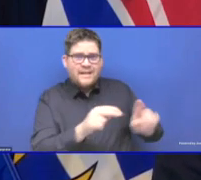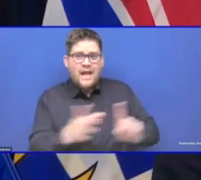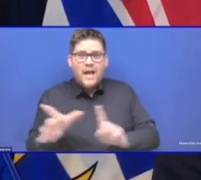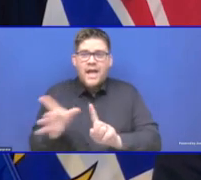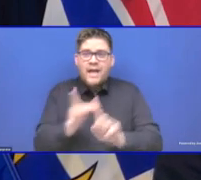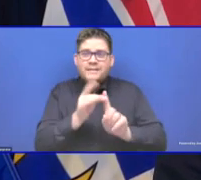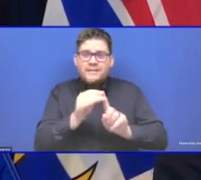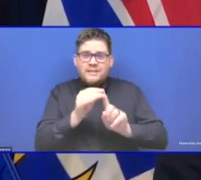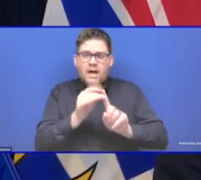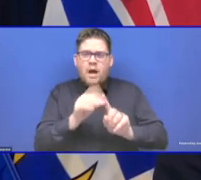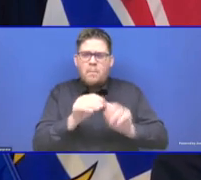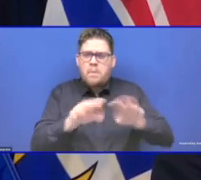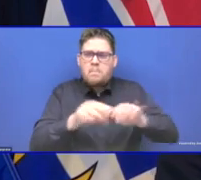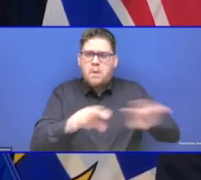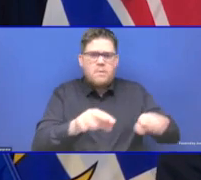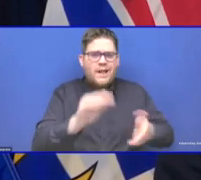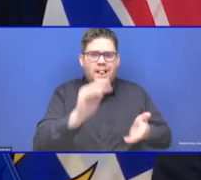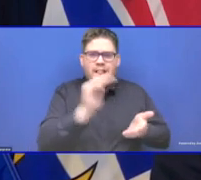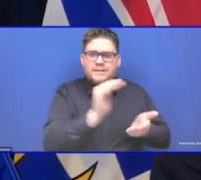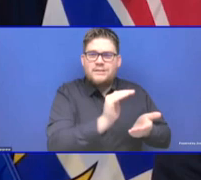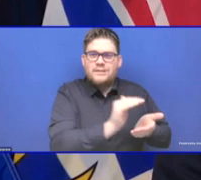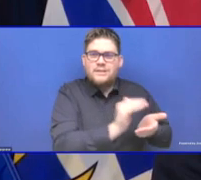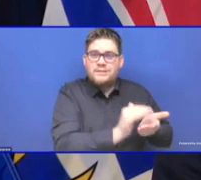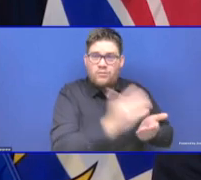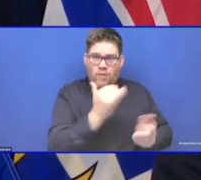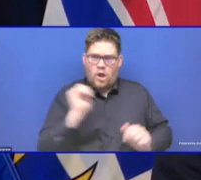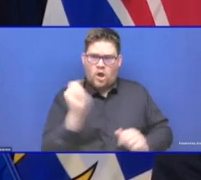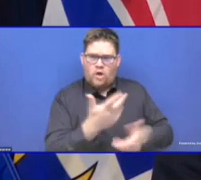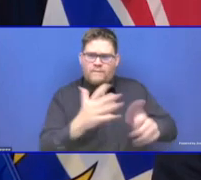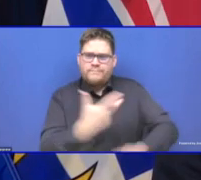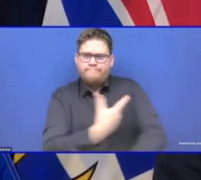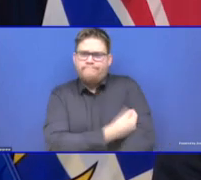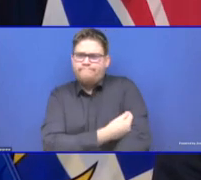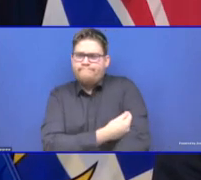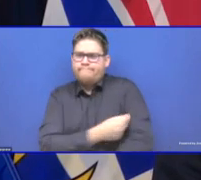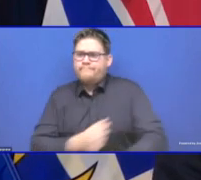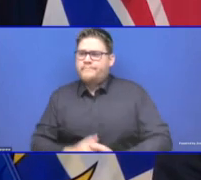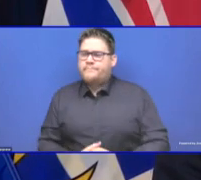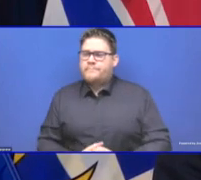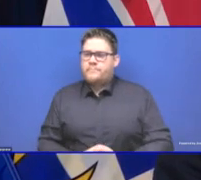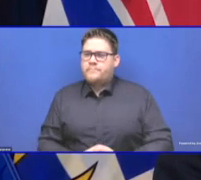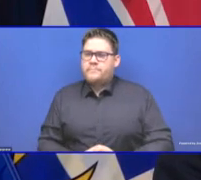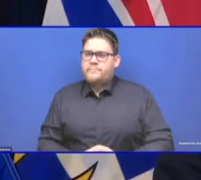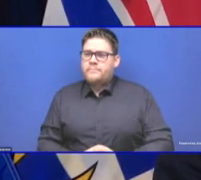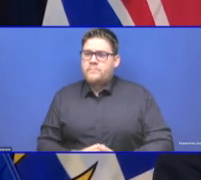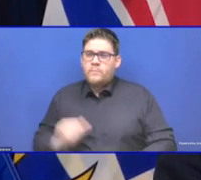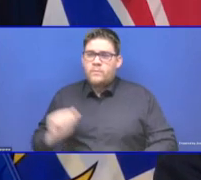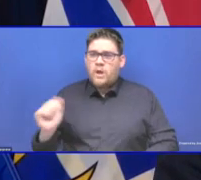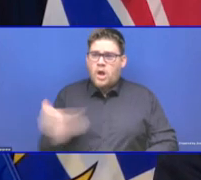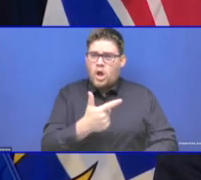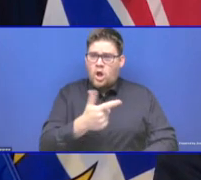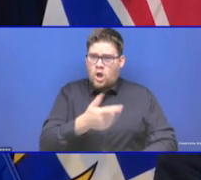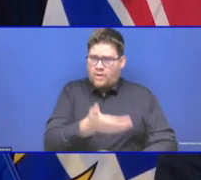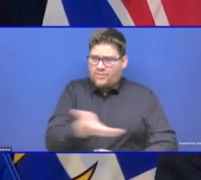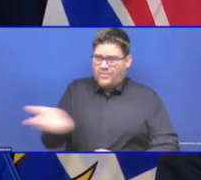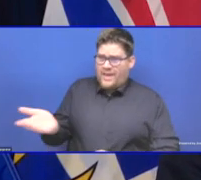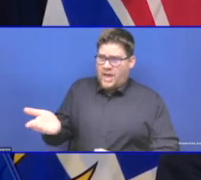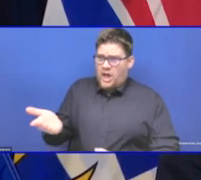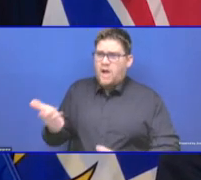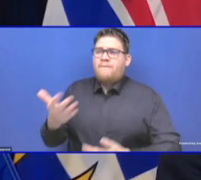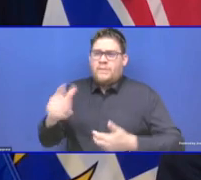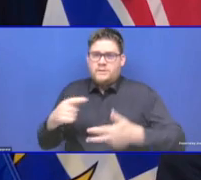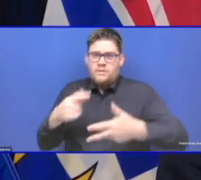but all residents have been offered their third dose immunization from COVID-19. And after the year we've had, and the